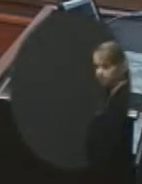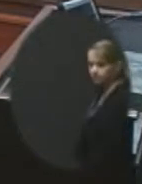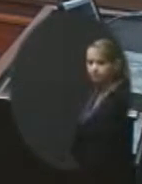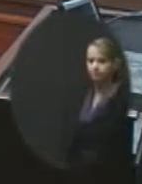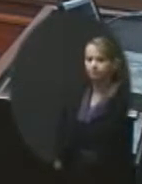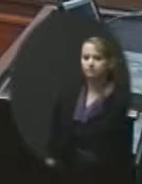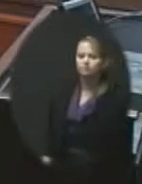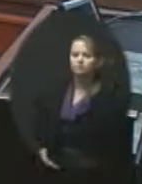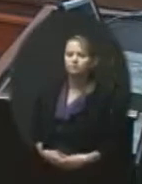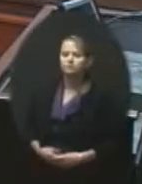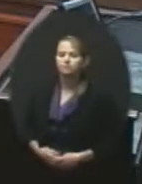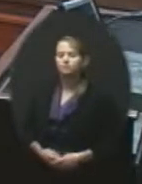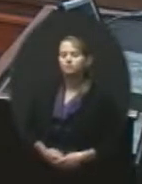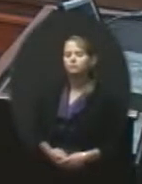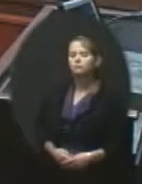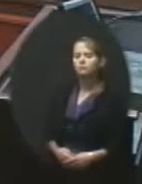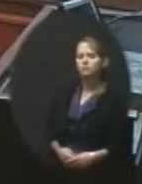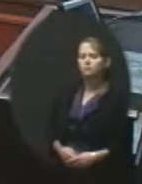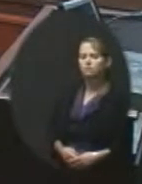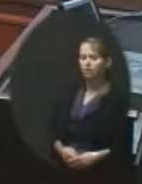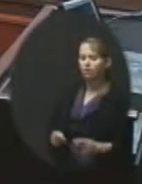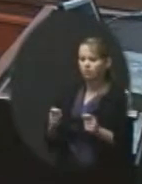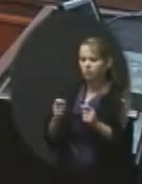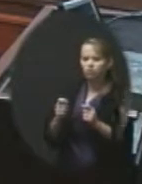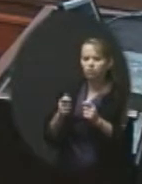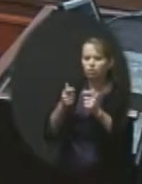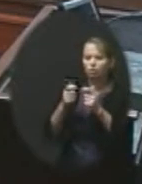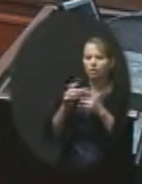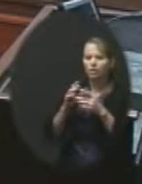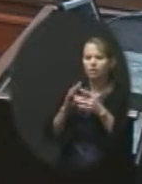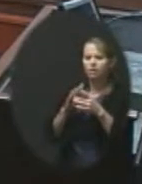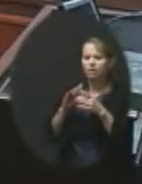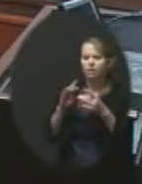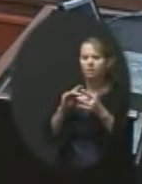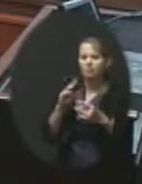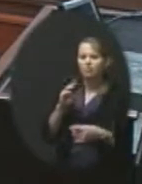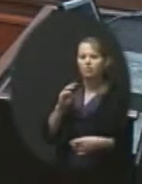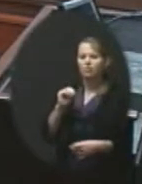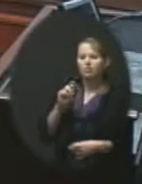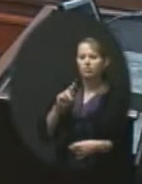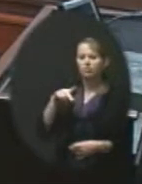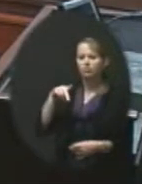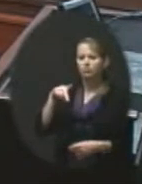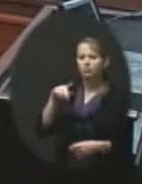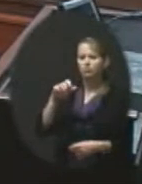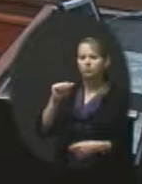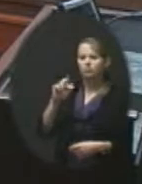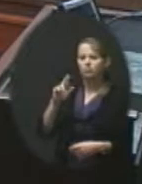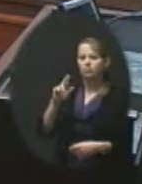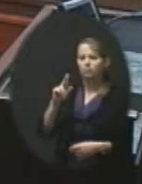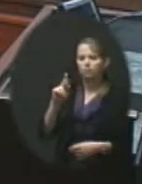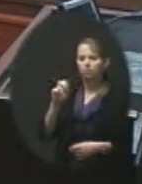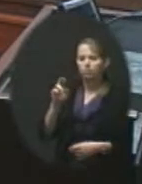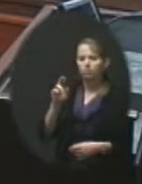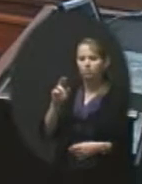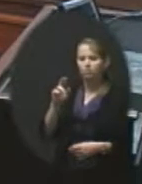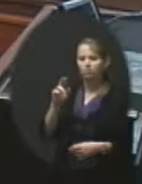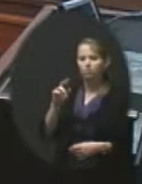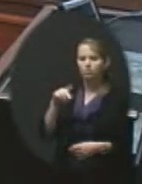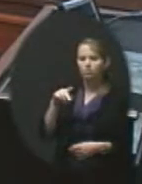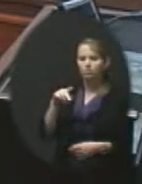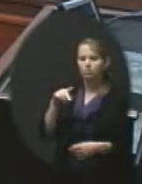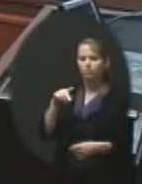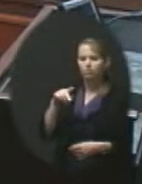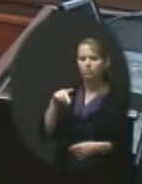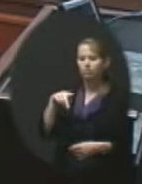Just a comment, having been at the Delegate Assembly in the past, this is going to be a